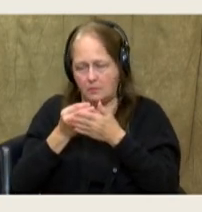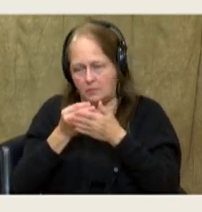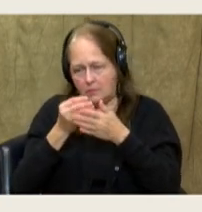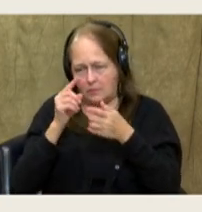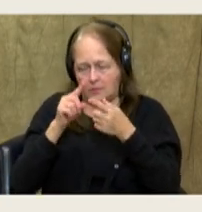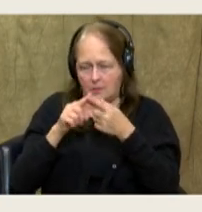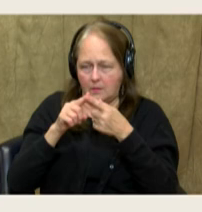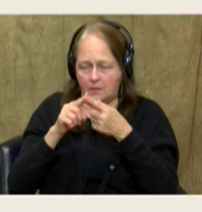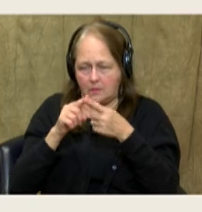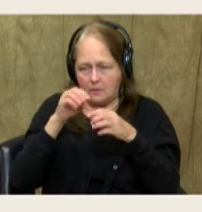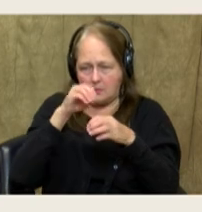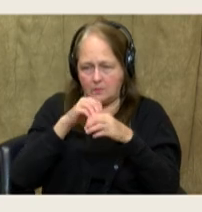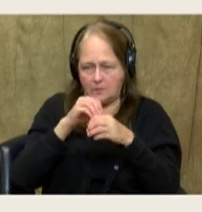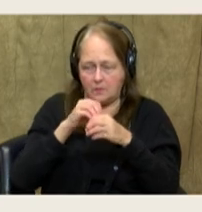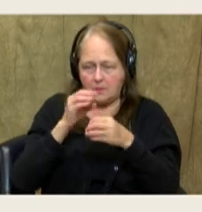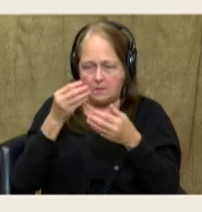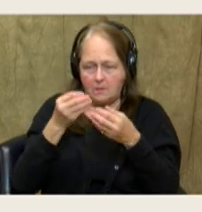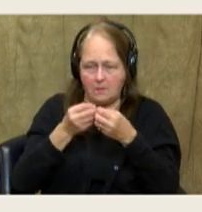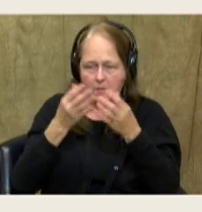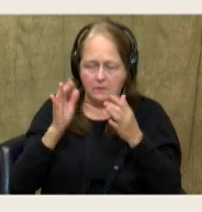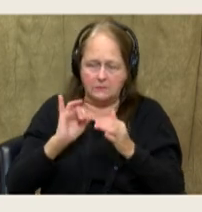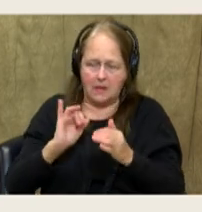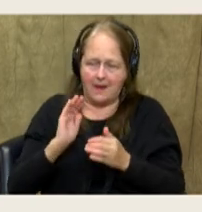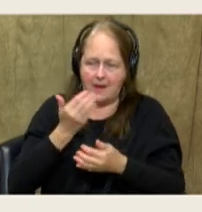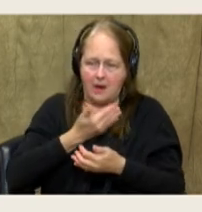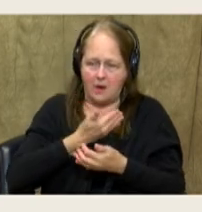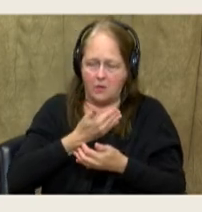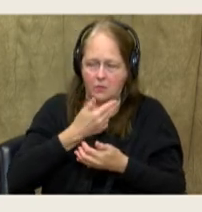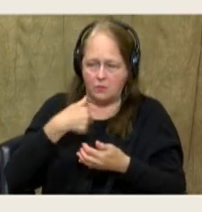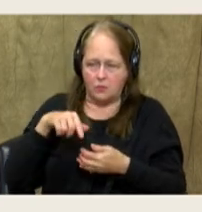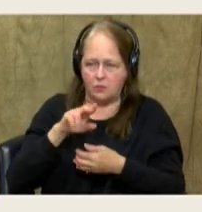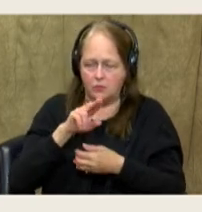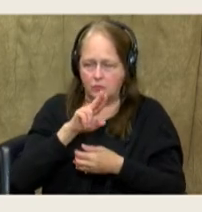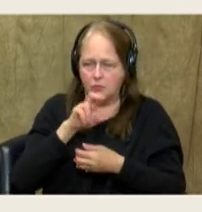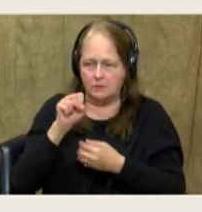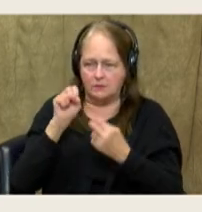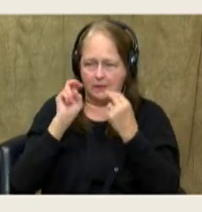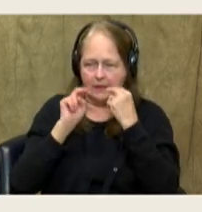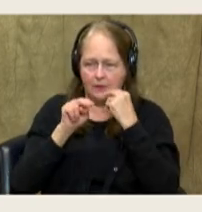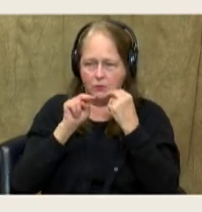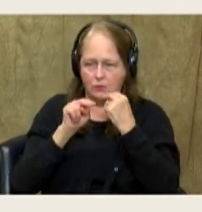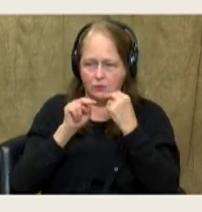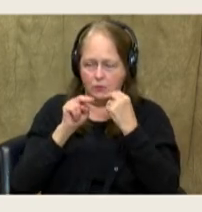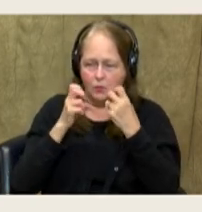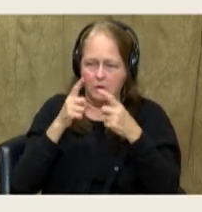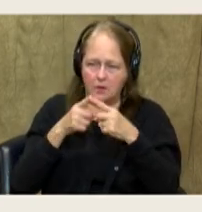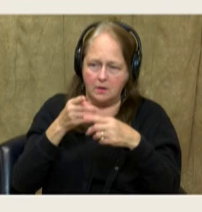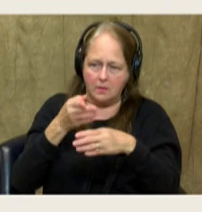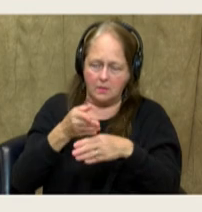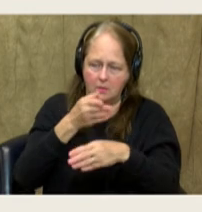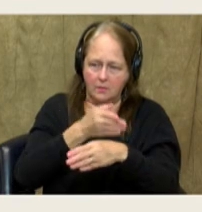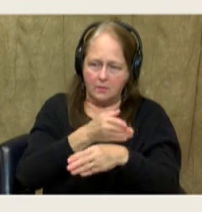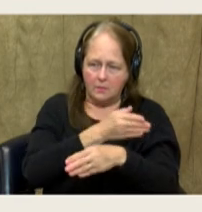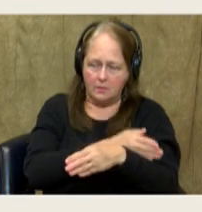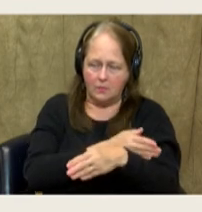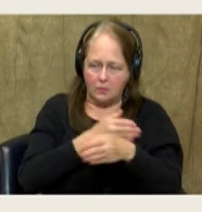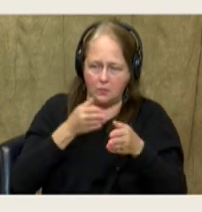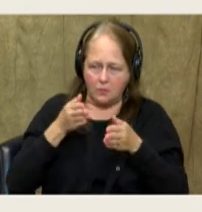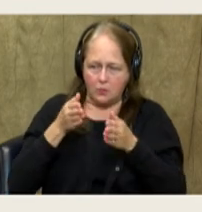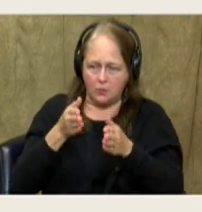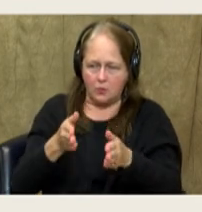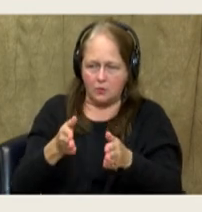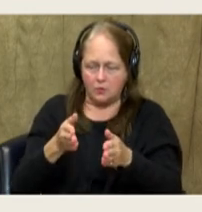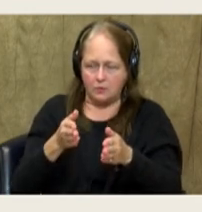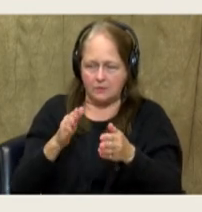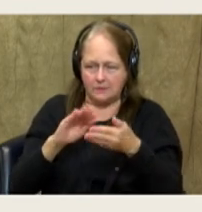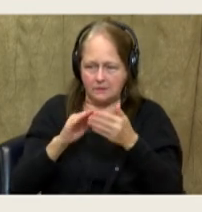to invest in their highways, much like our own interstate system. And they wanted to improve the roads and the connectivity